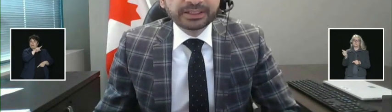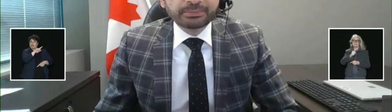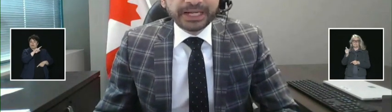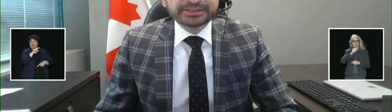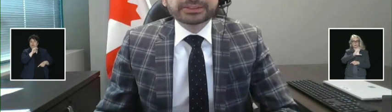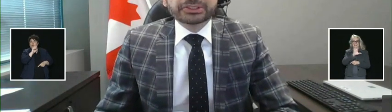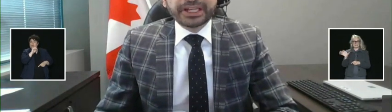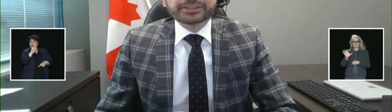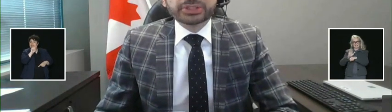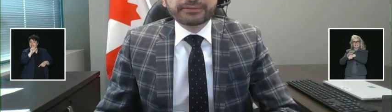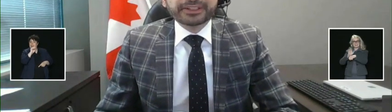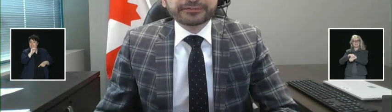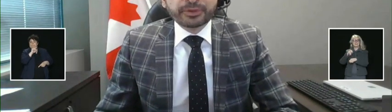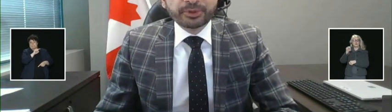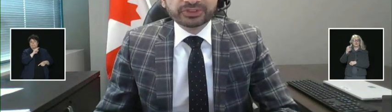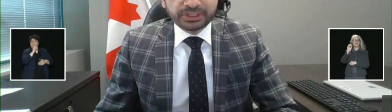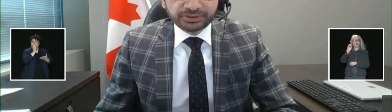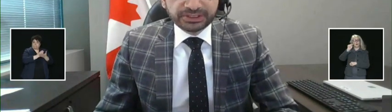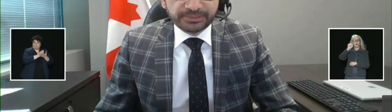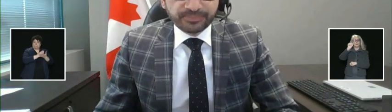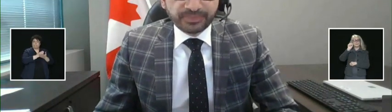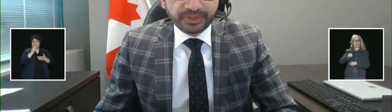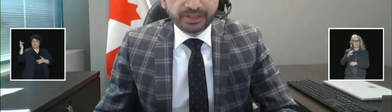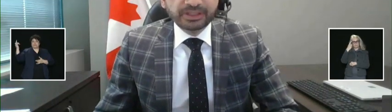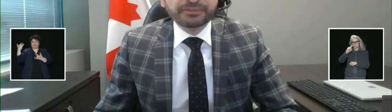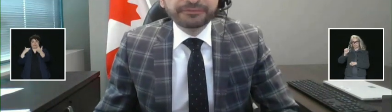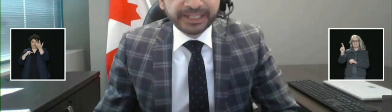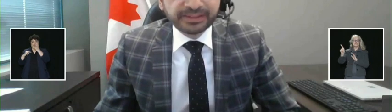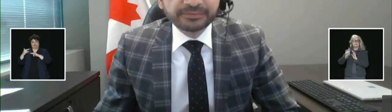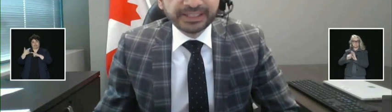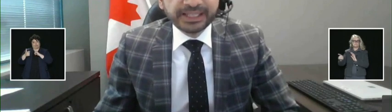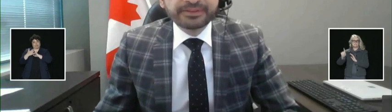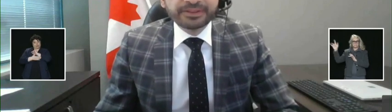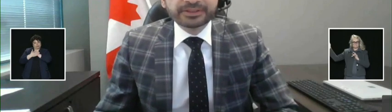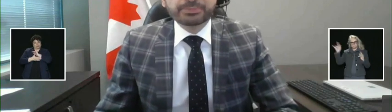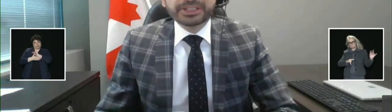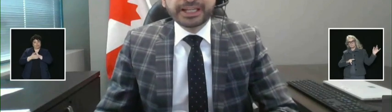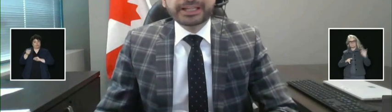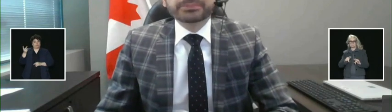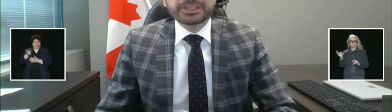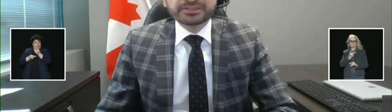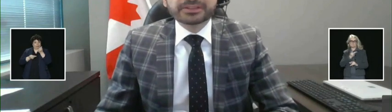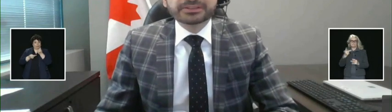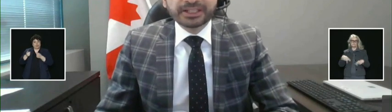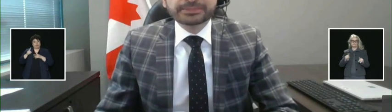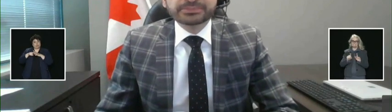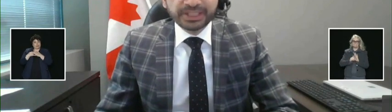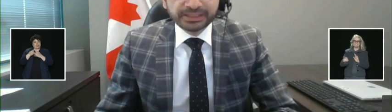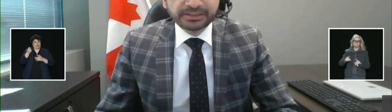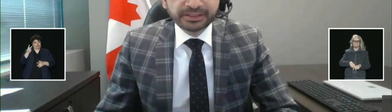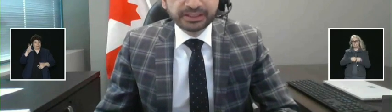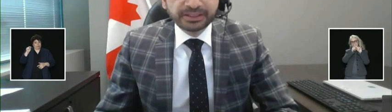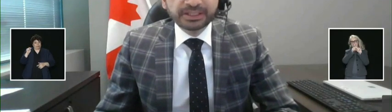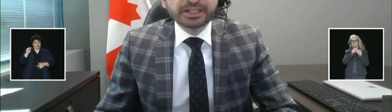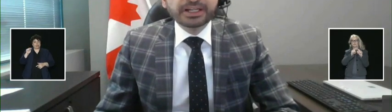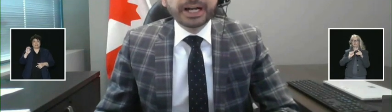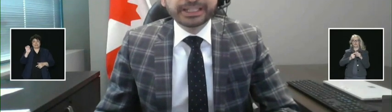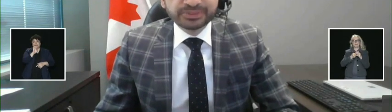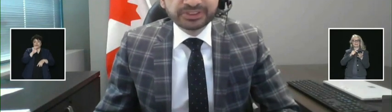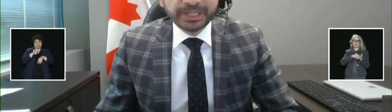direct passenger air traffic from those countries. Effective 11.30 p.m. Eastern Time tonight.